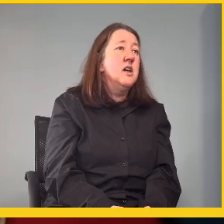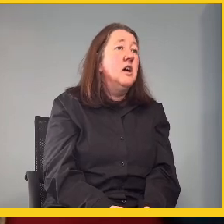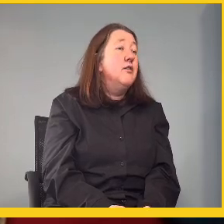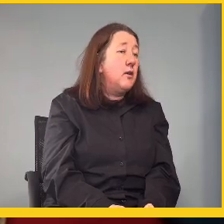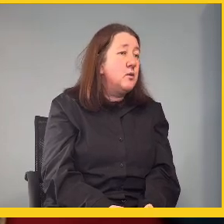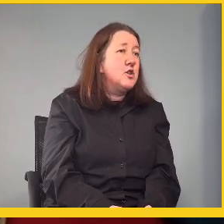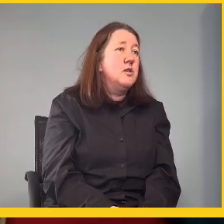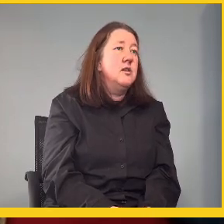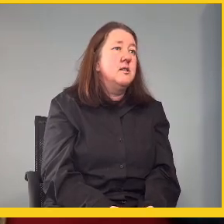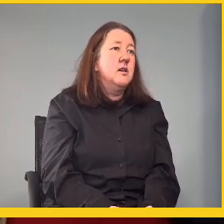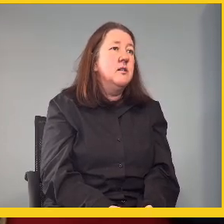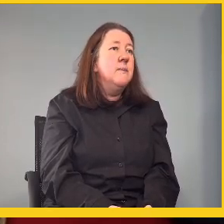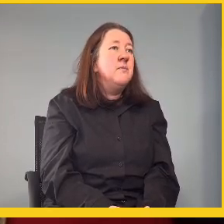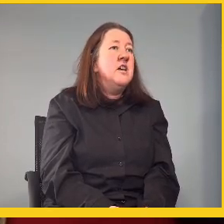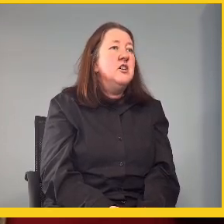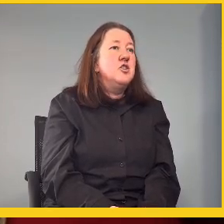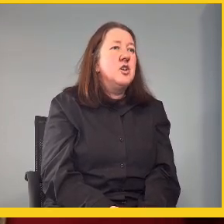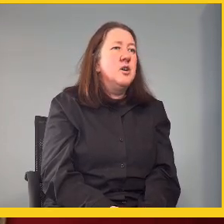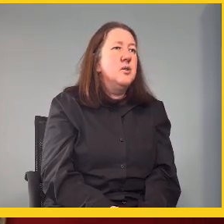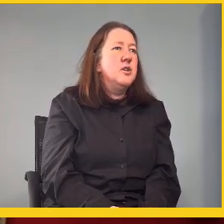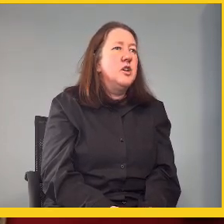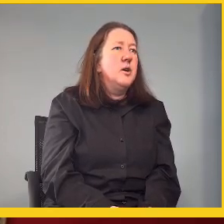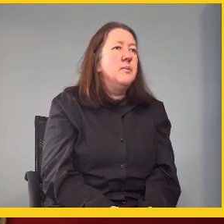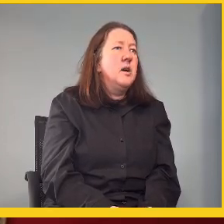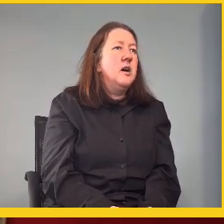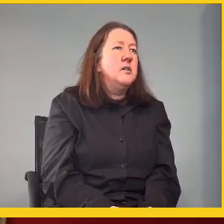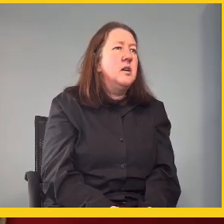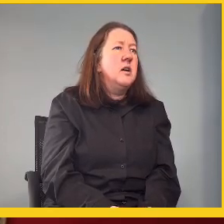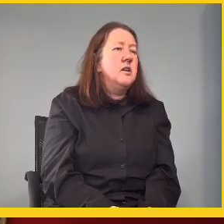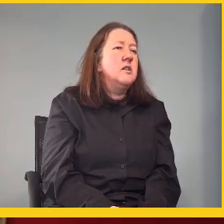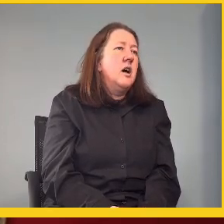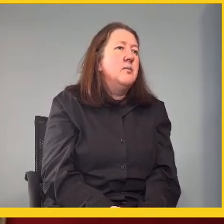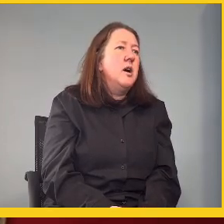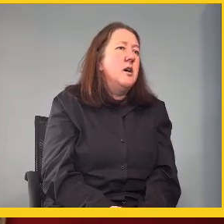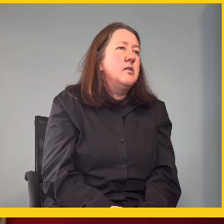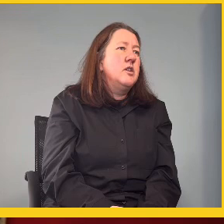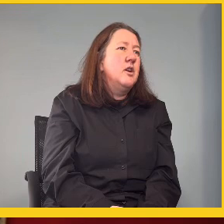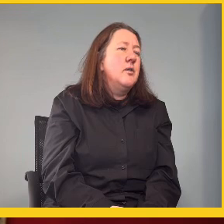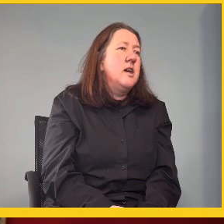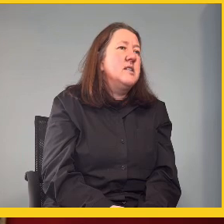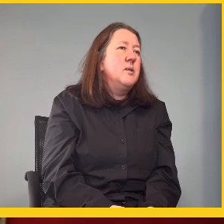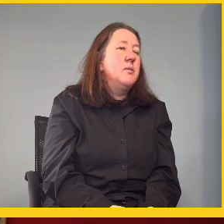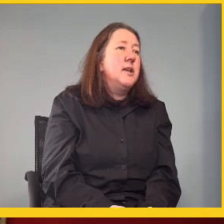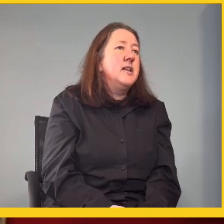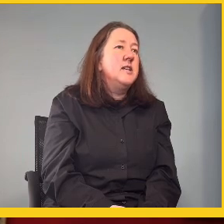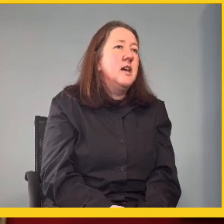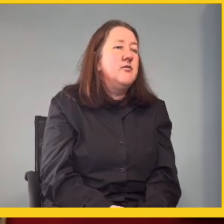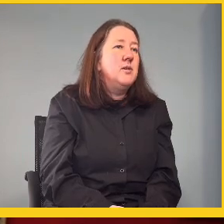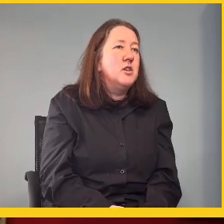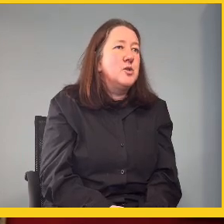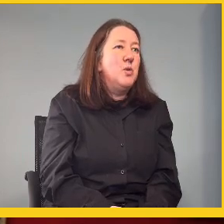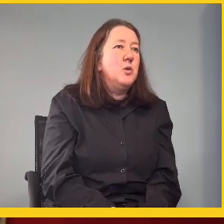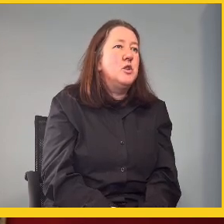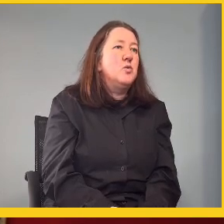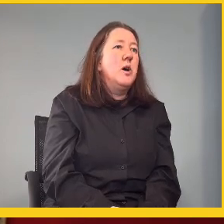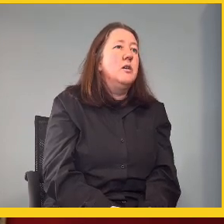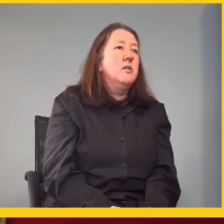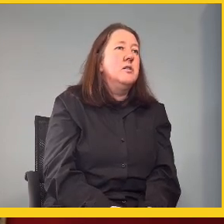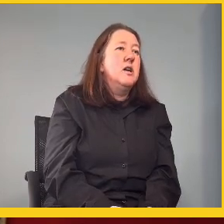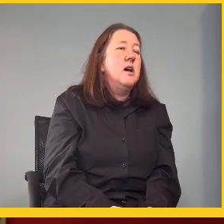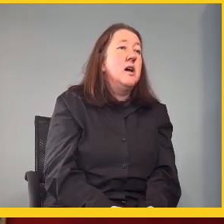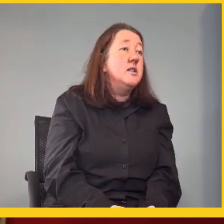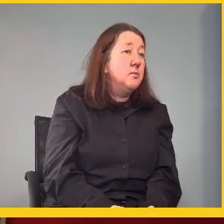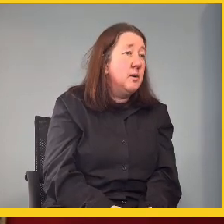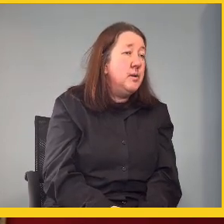Gallaudet from KwaZulu-Natal. So, you know, I'm, I'm, you know, at that time, my daddy gave me the support as